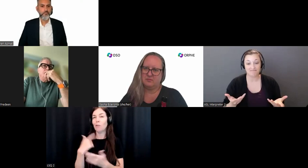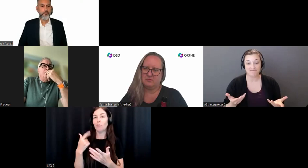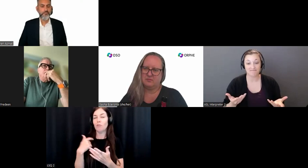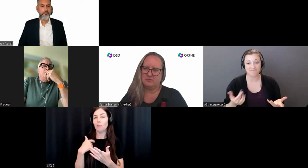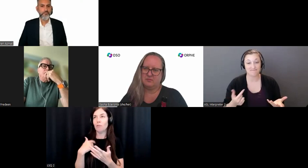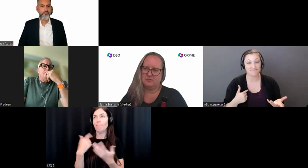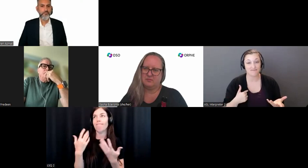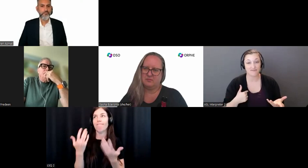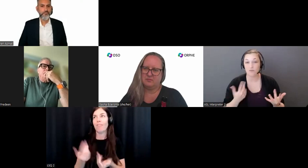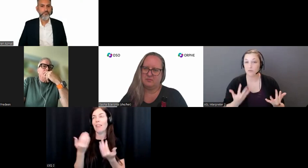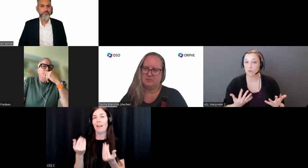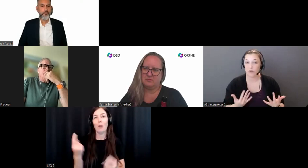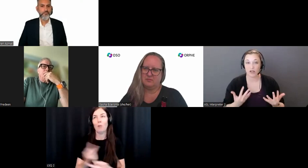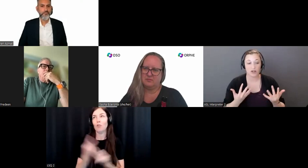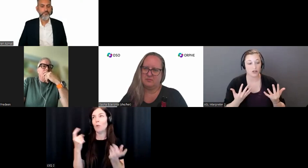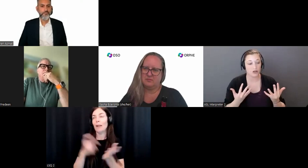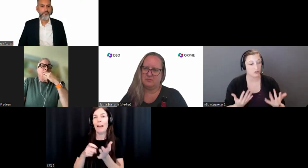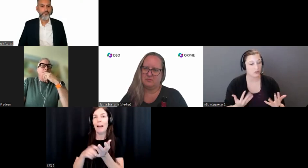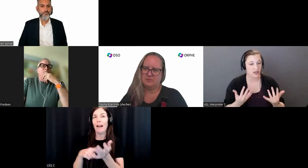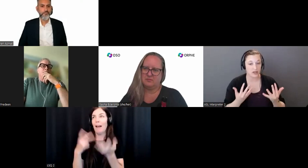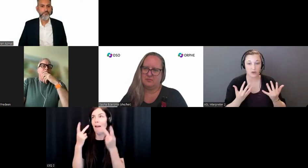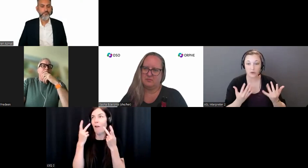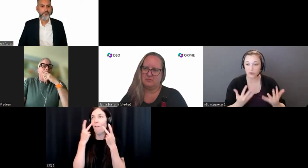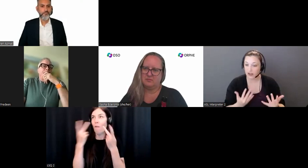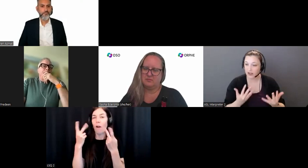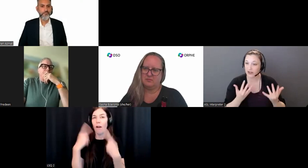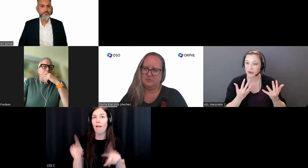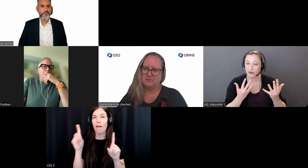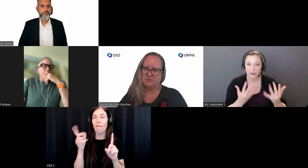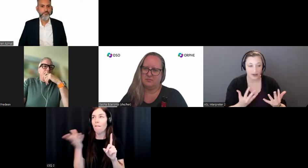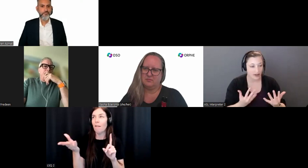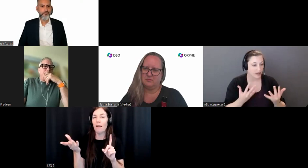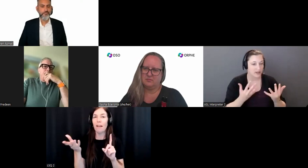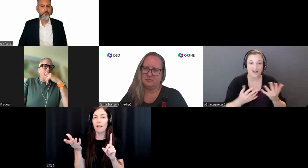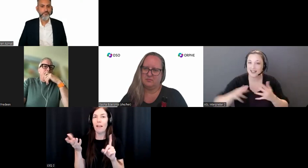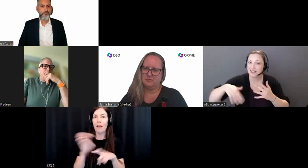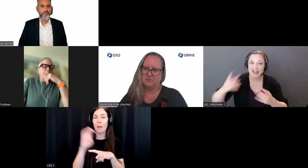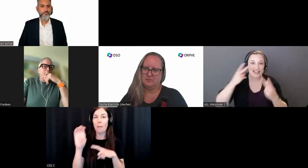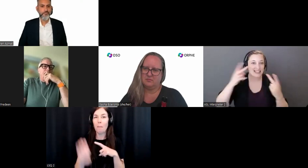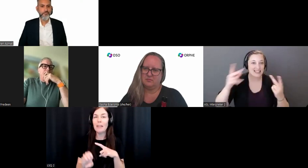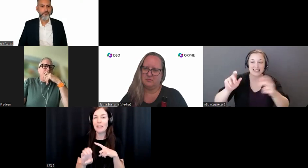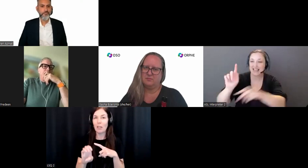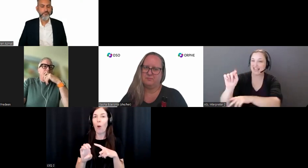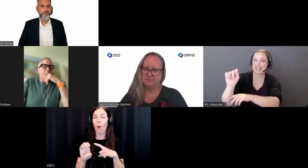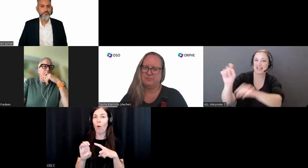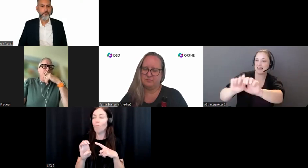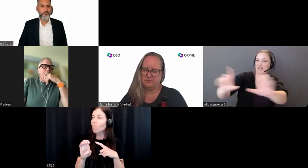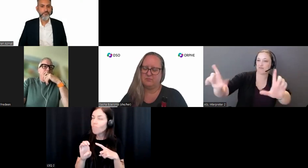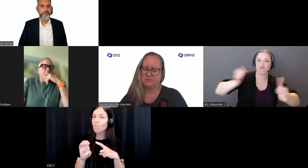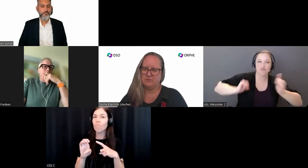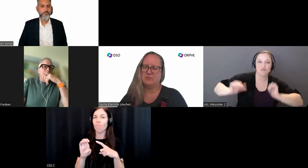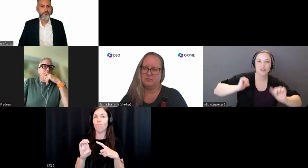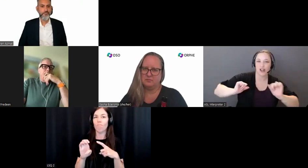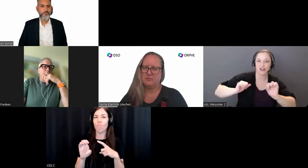a show or anything on screen that looks and reflects the life that I've lived as a young